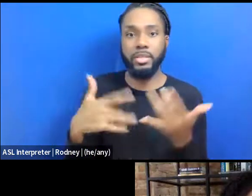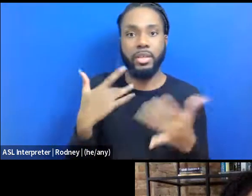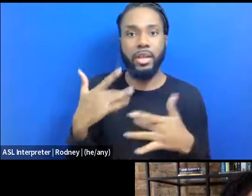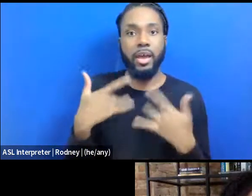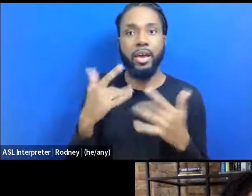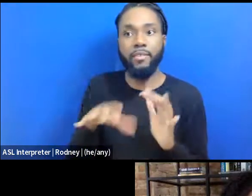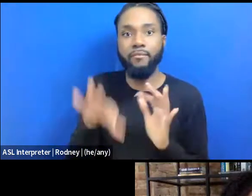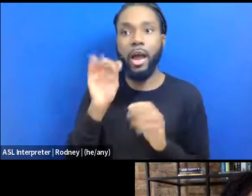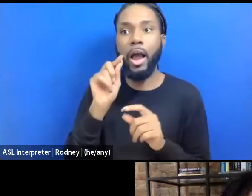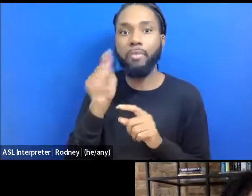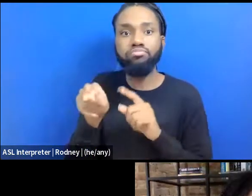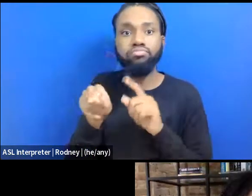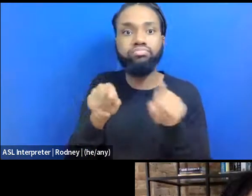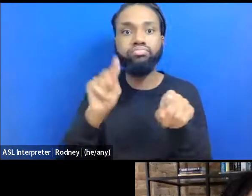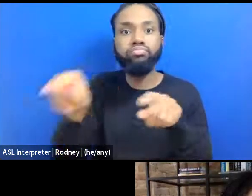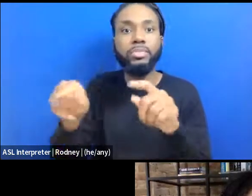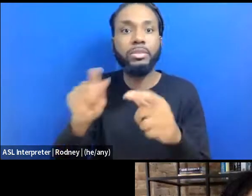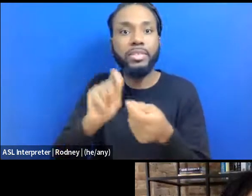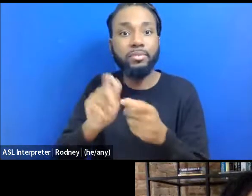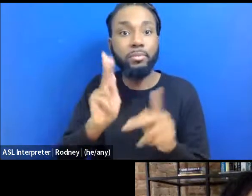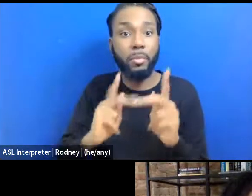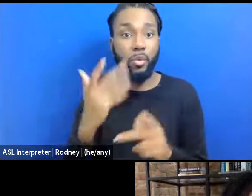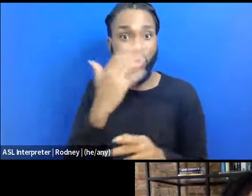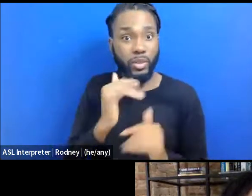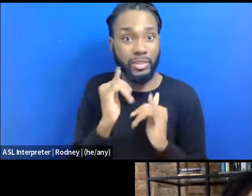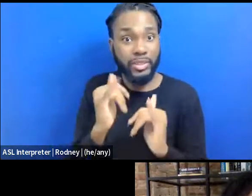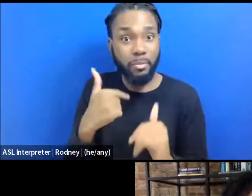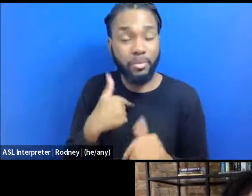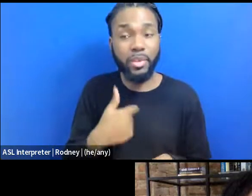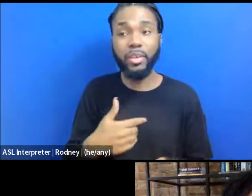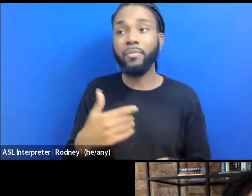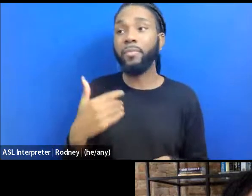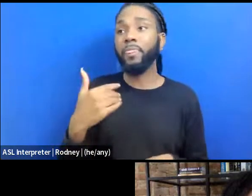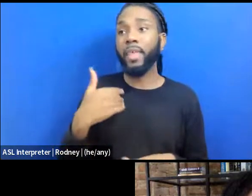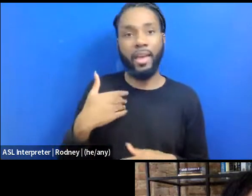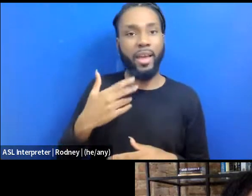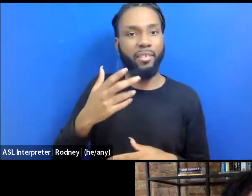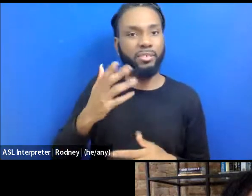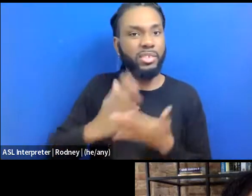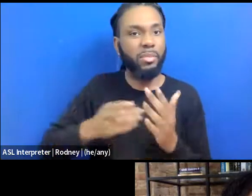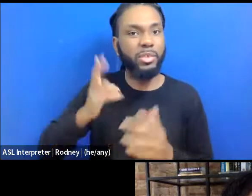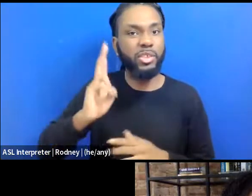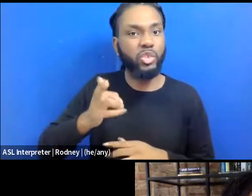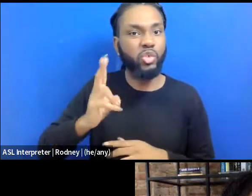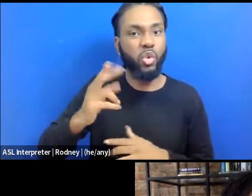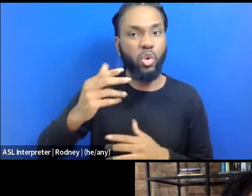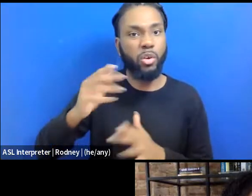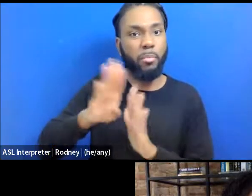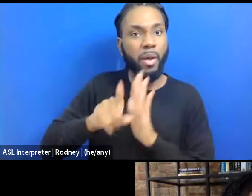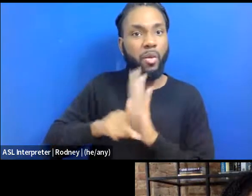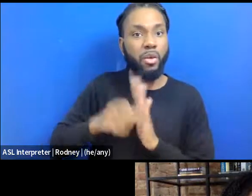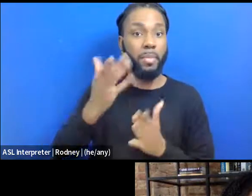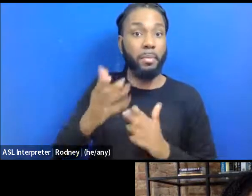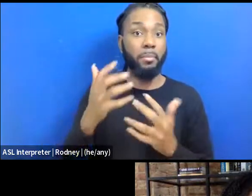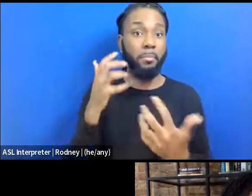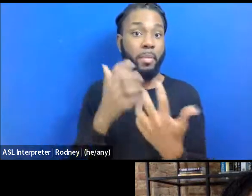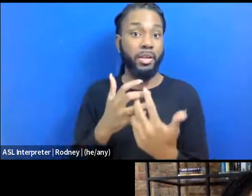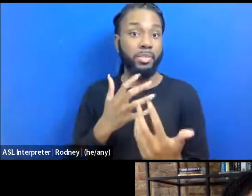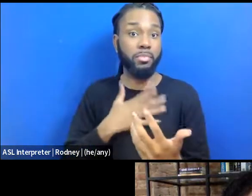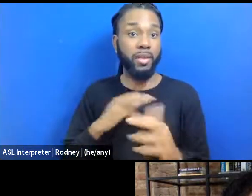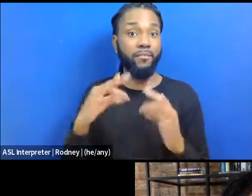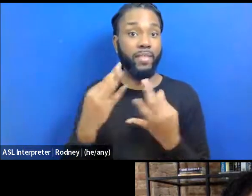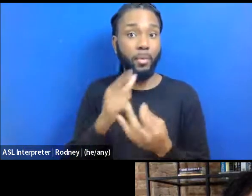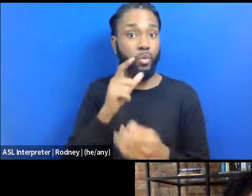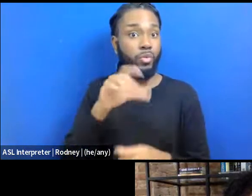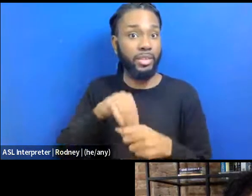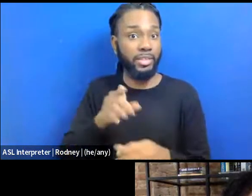are networks of people that look like me that have historical context that might match my families that are in this, because